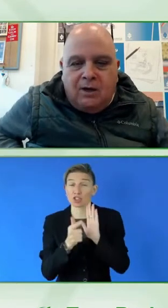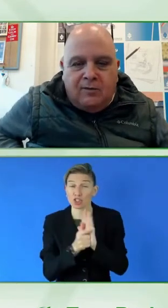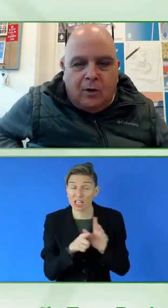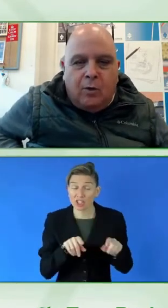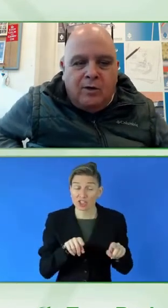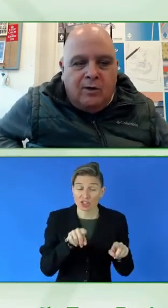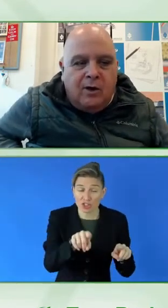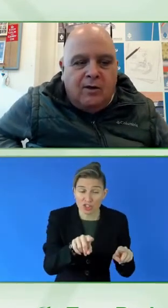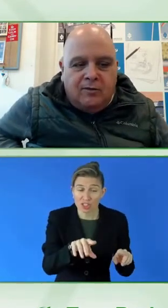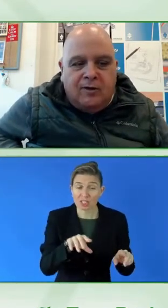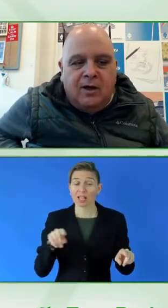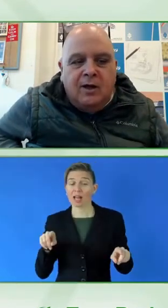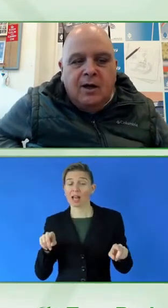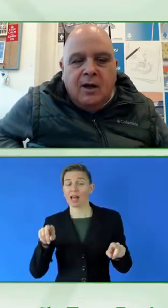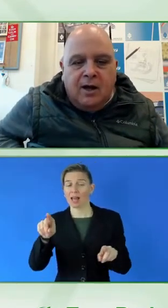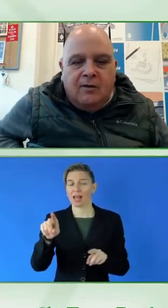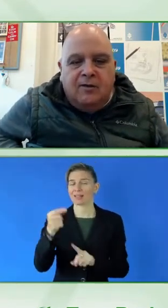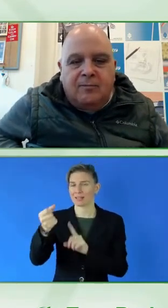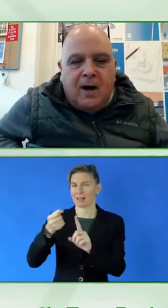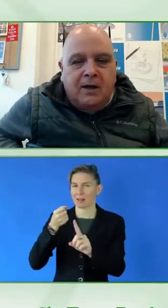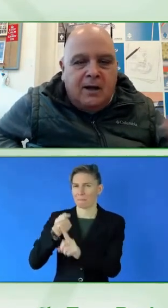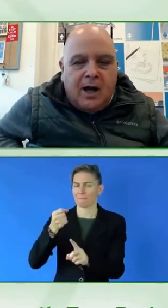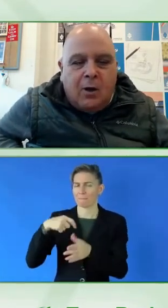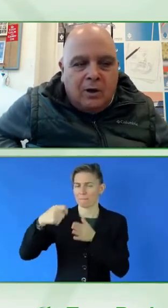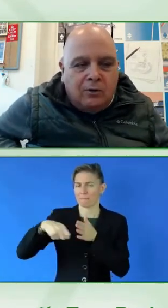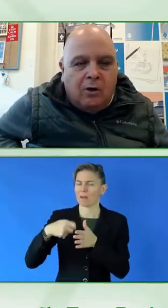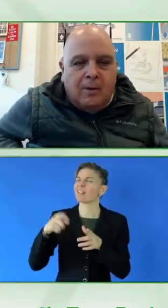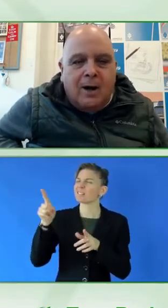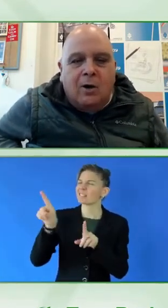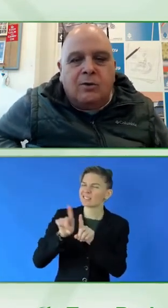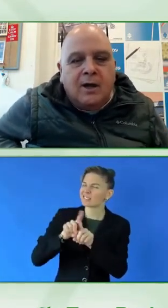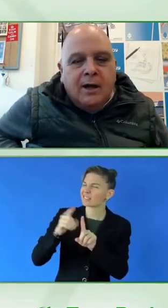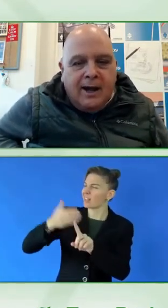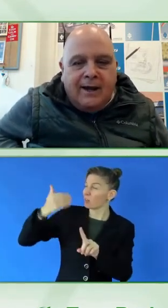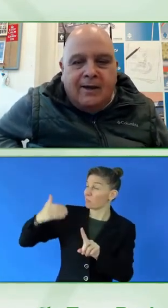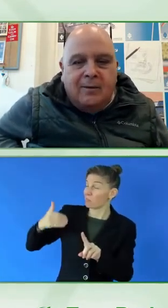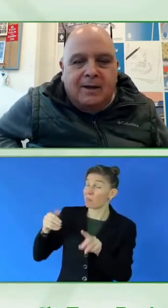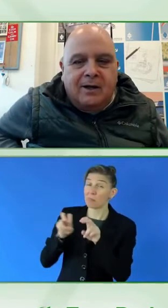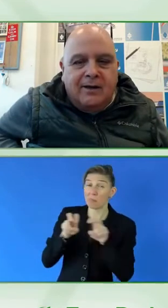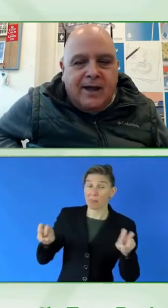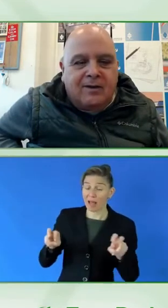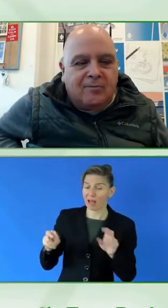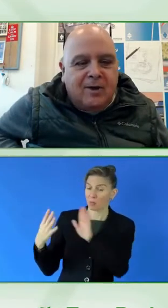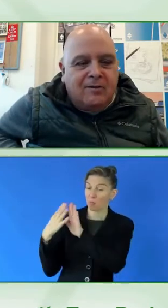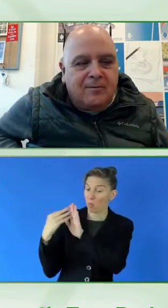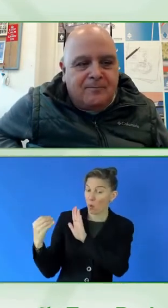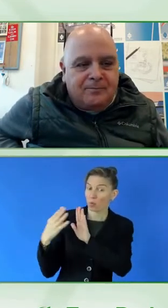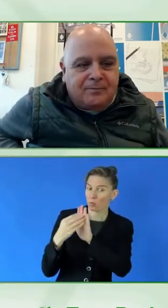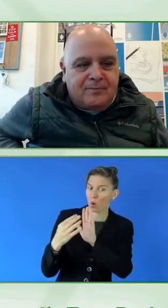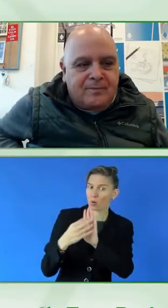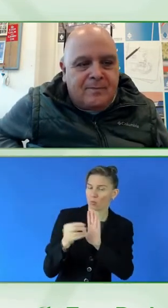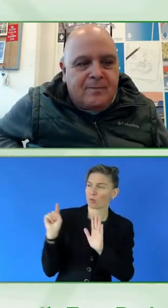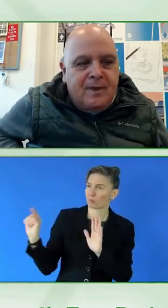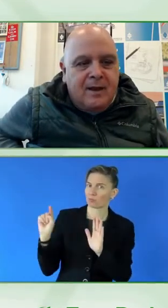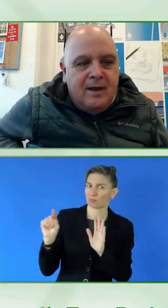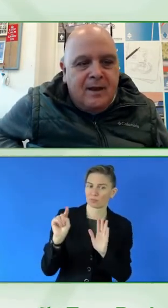like we saw and see in this panel. And I will talk about another model. Next, please.